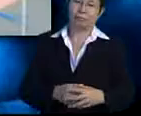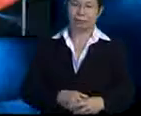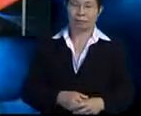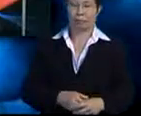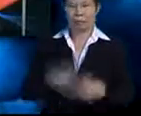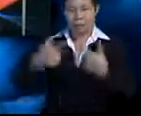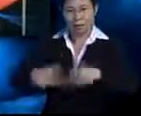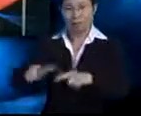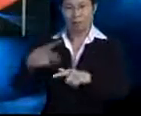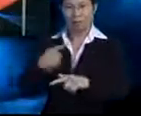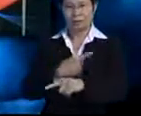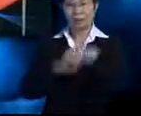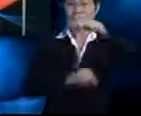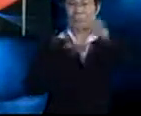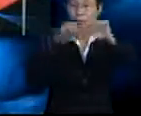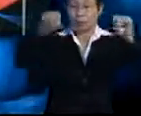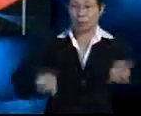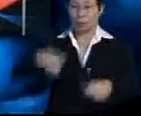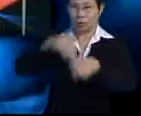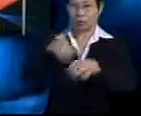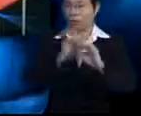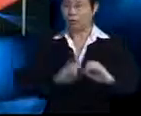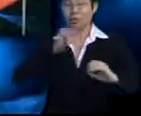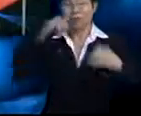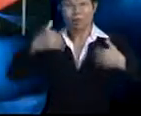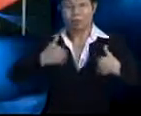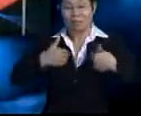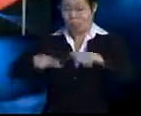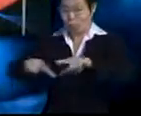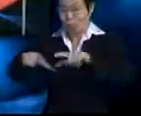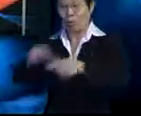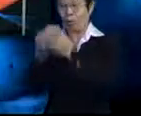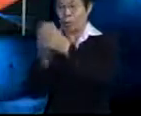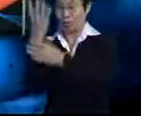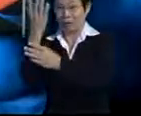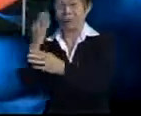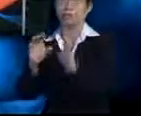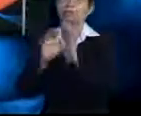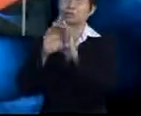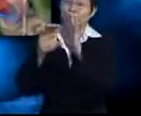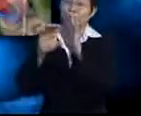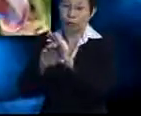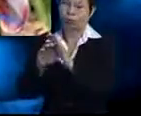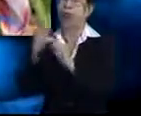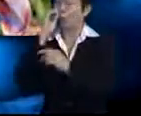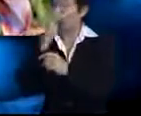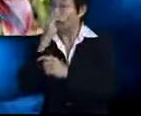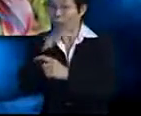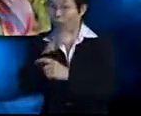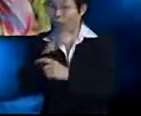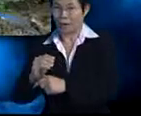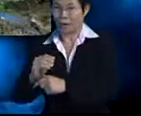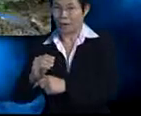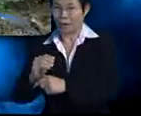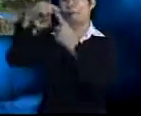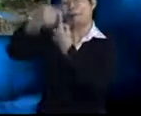Next is the support system in non-woody plants. Non-woody plants include orchids and banana